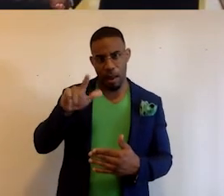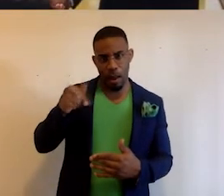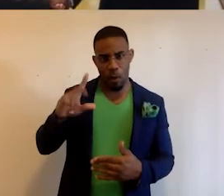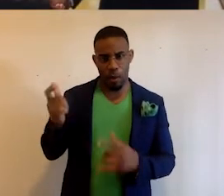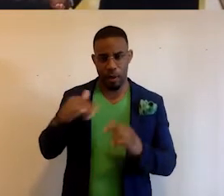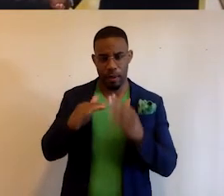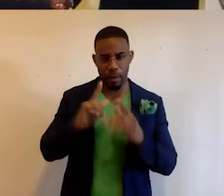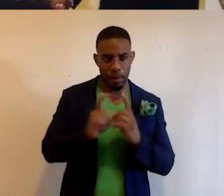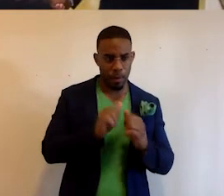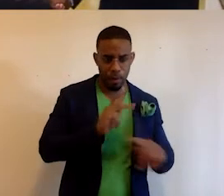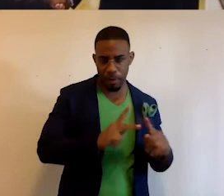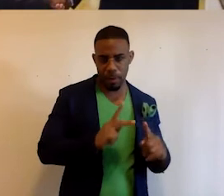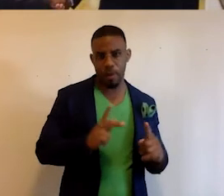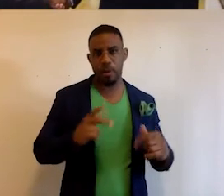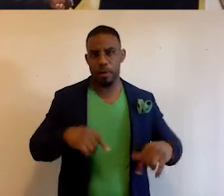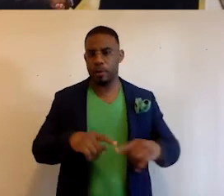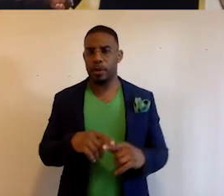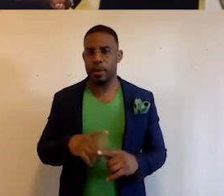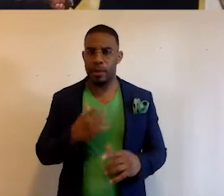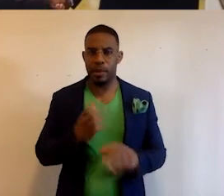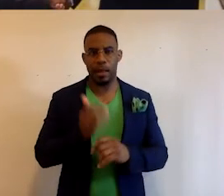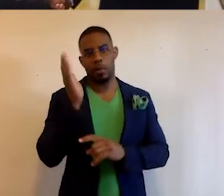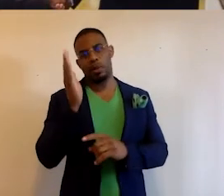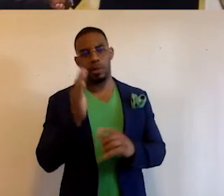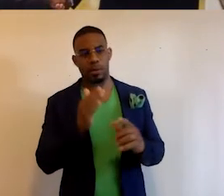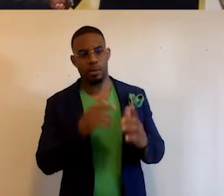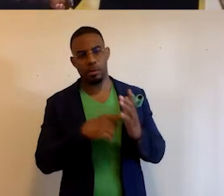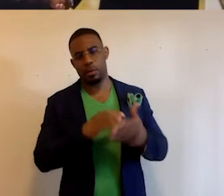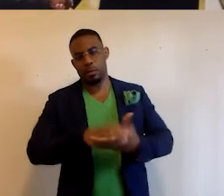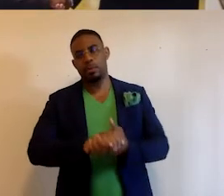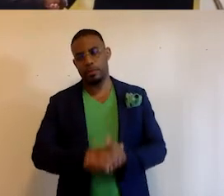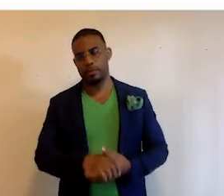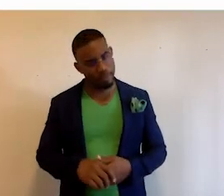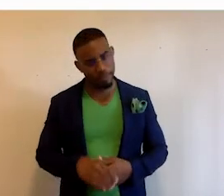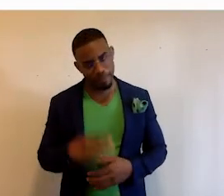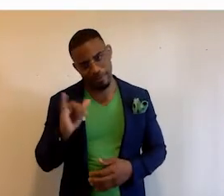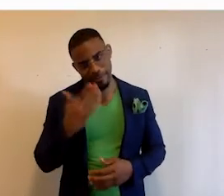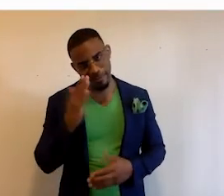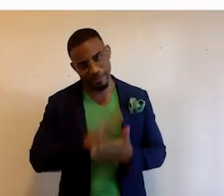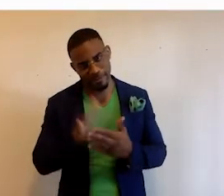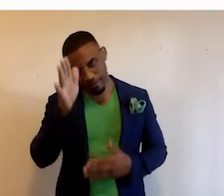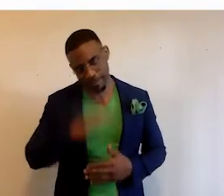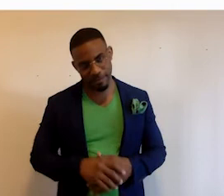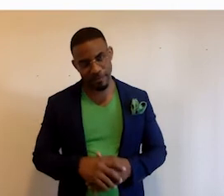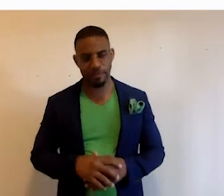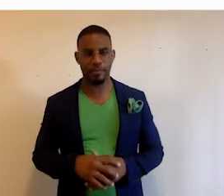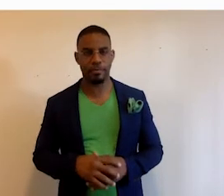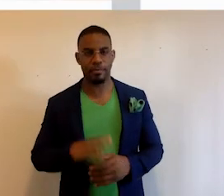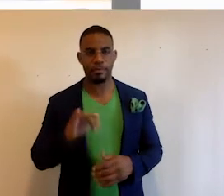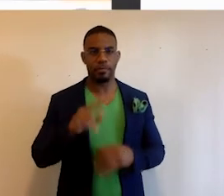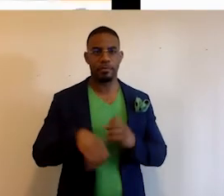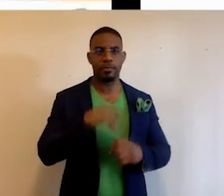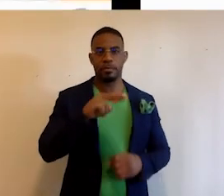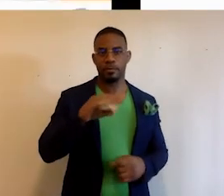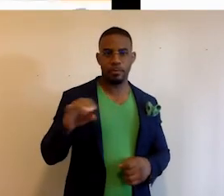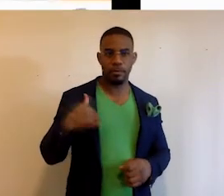came to town to meet with the Empowerment Zone folks, he got to present the site to him and he shook my hand. Seemed like a nice guy. By 2000,